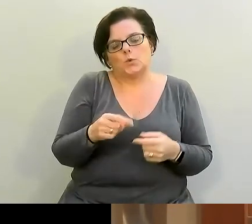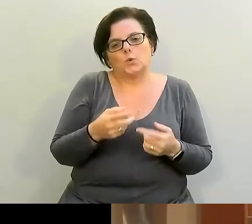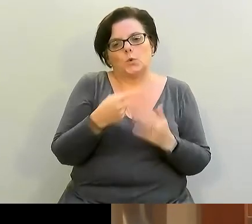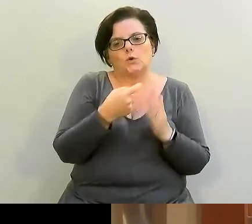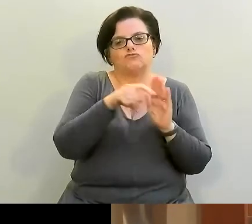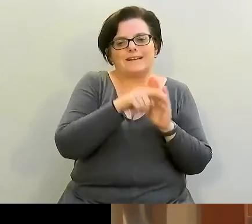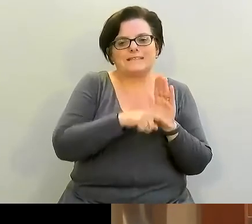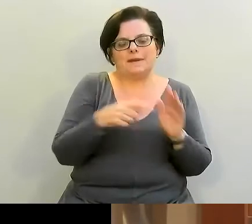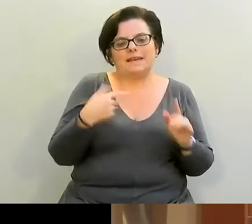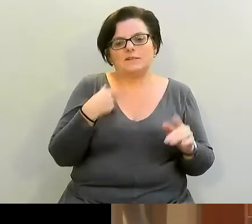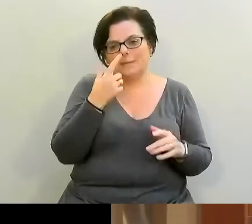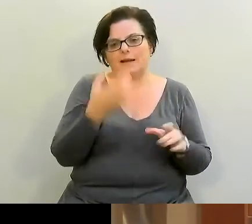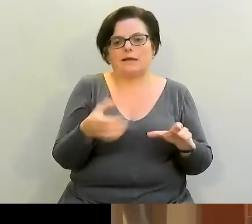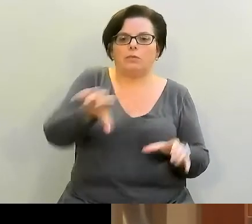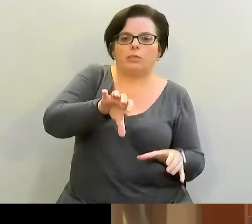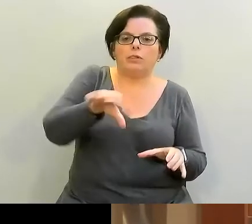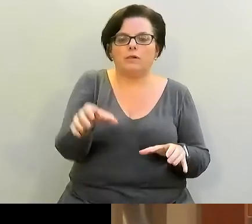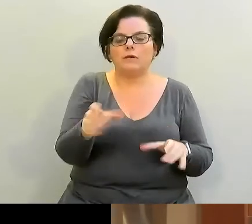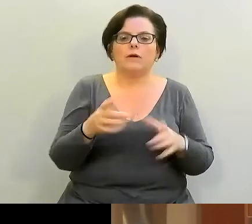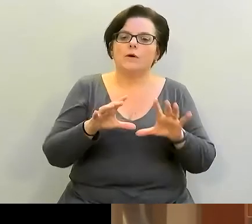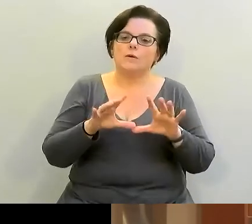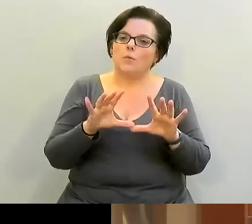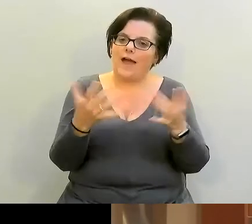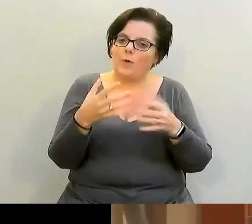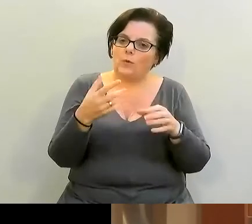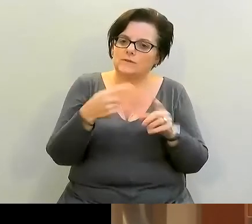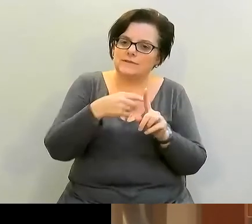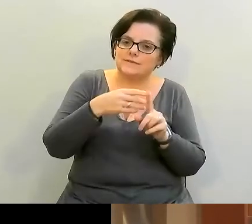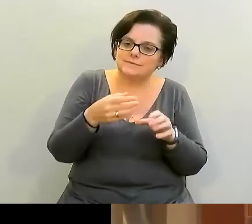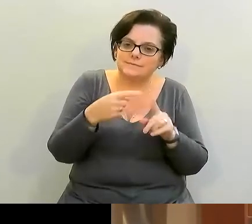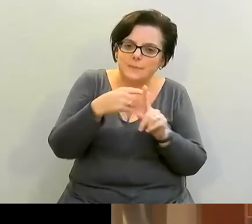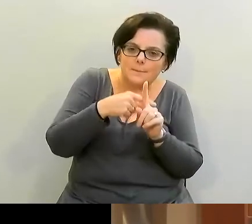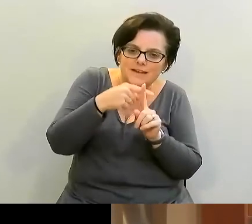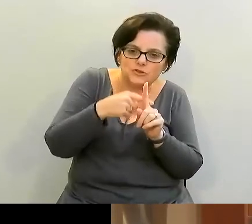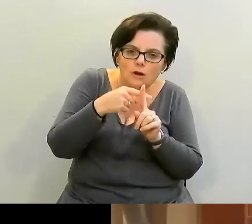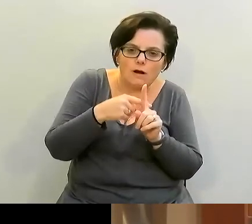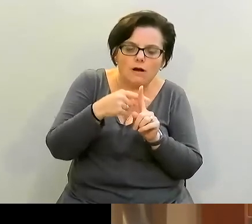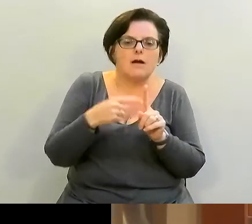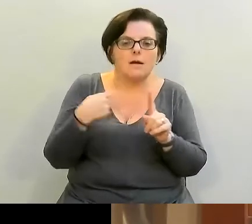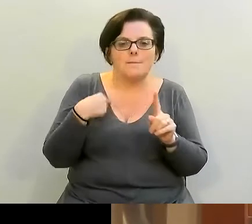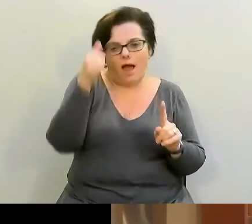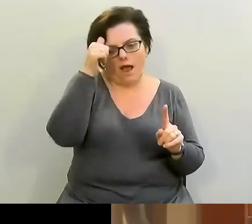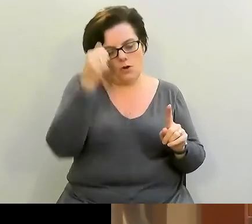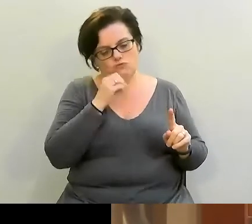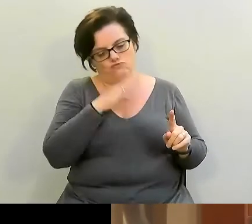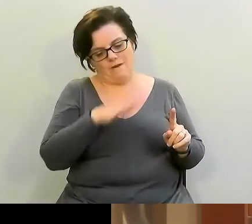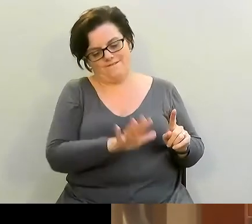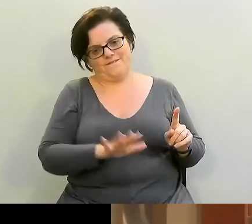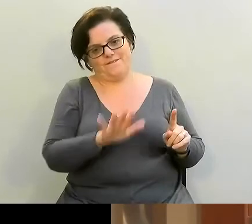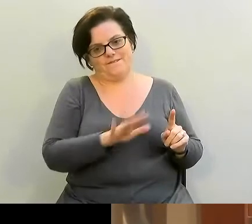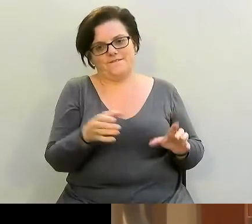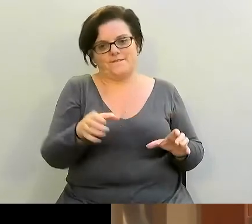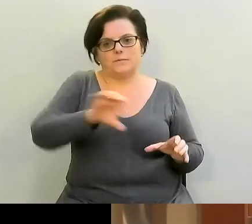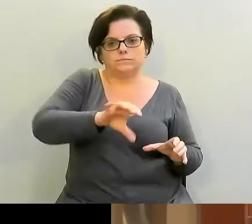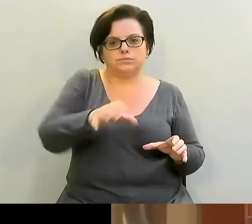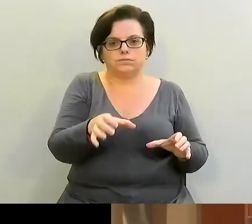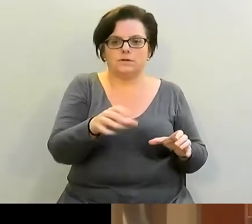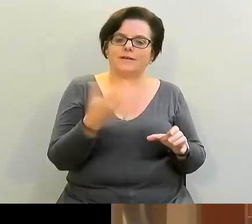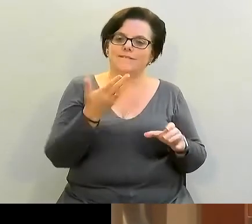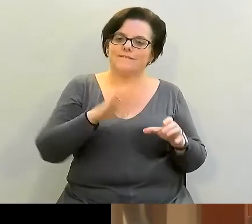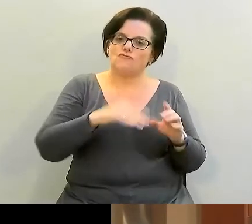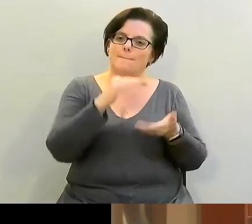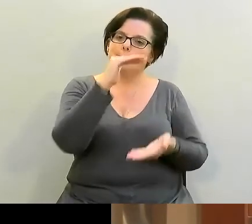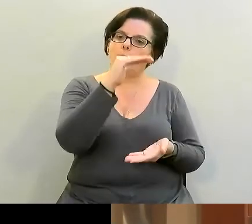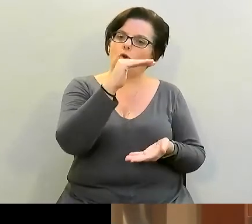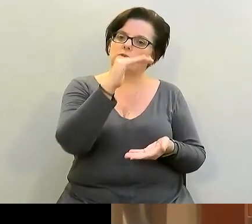me for being a little clumsy with it, but I'm pretty used to it and I know the amount that I'm throwing using from my bottle,